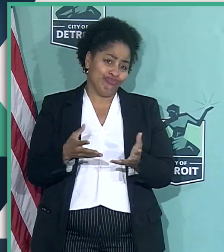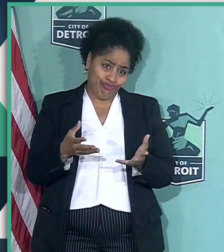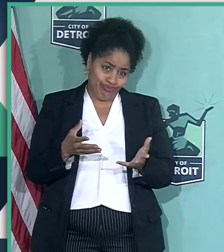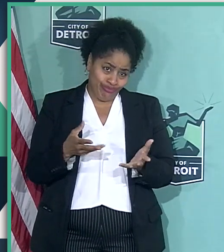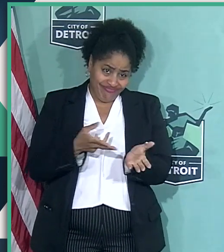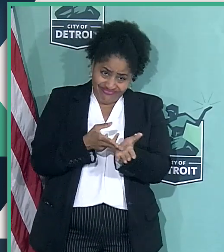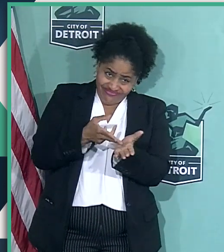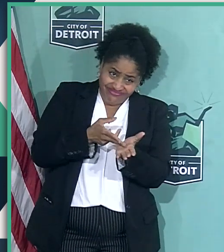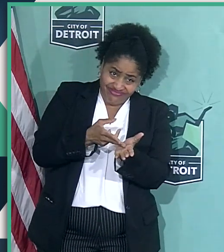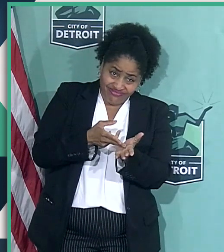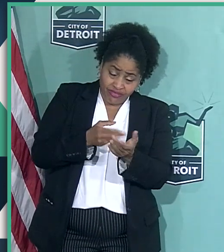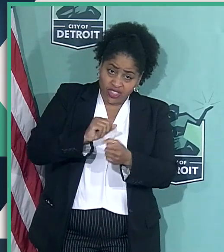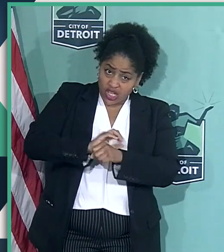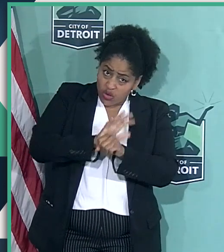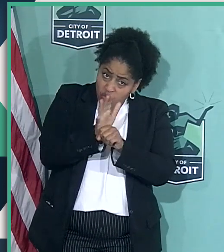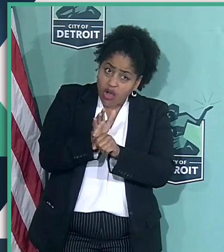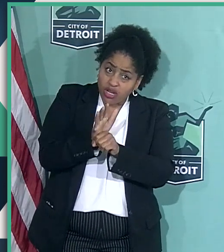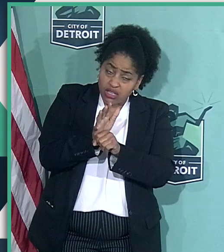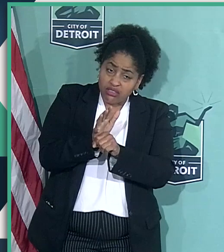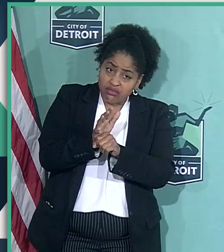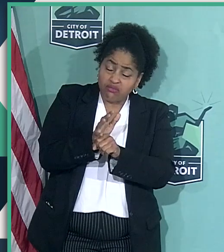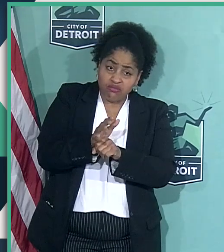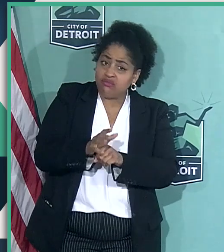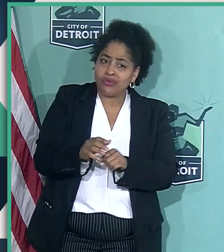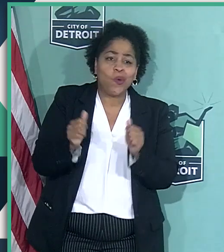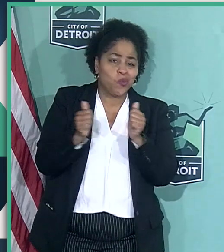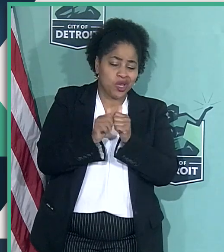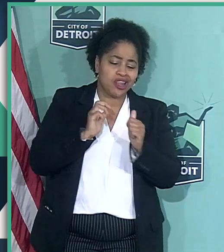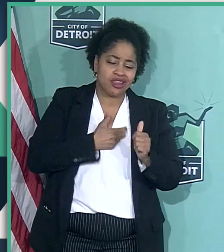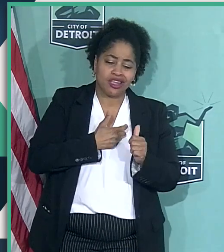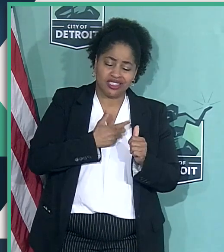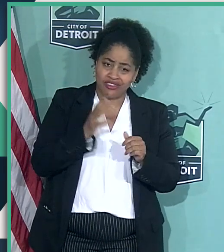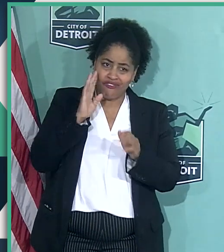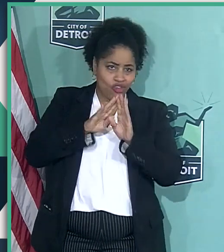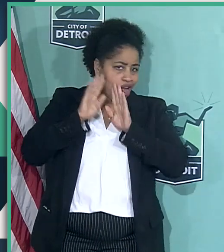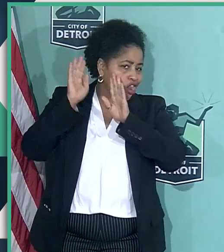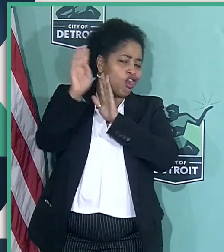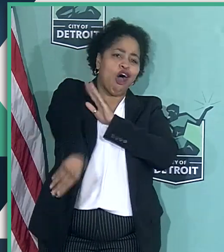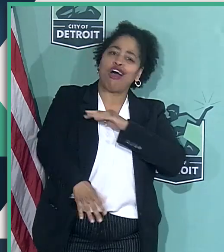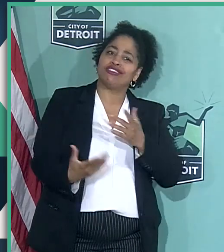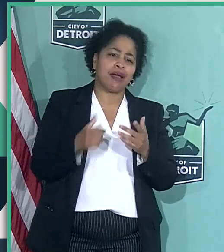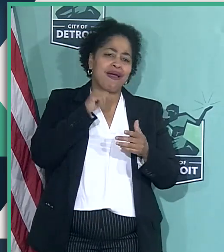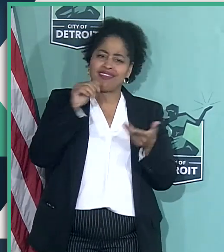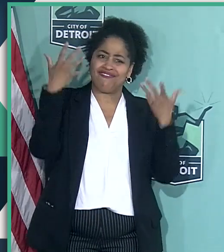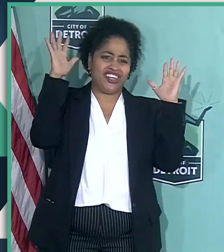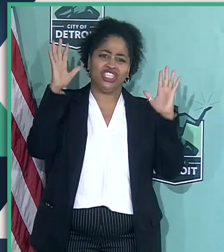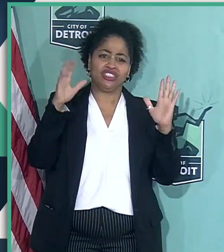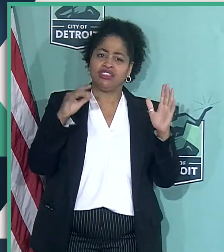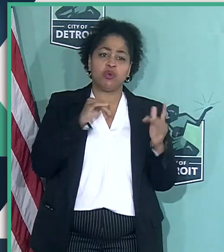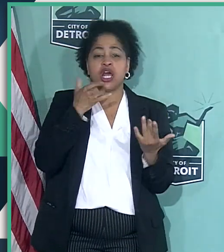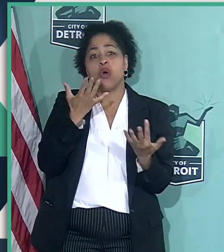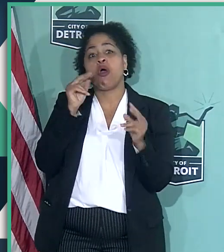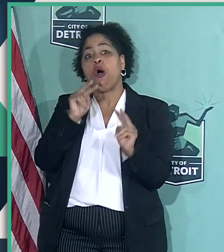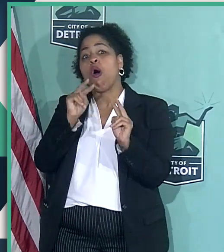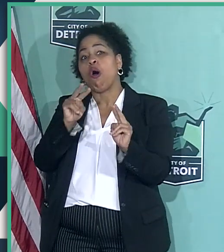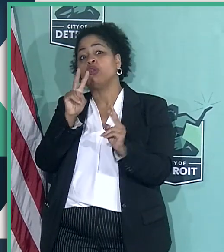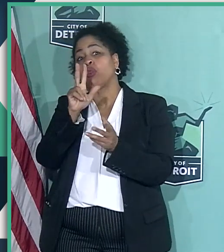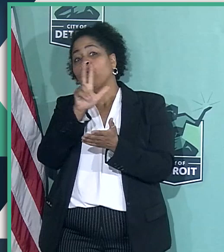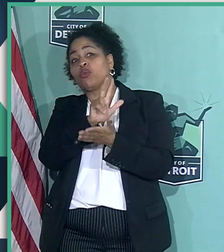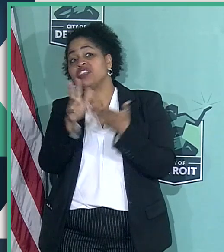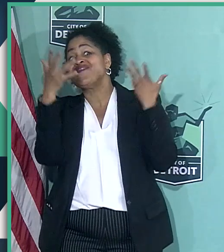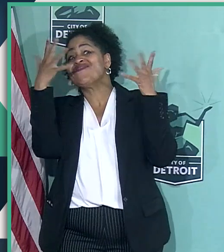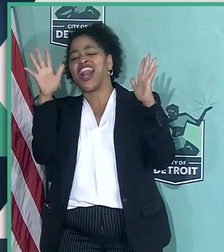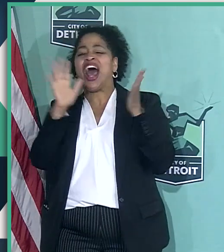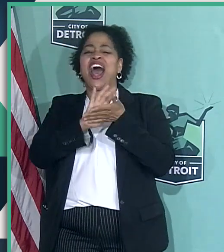is coronavirus is going to be with us for a long time. We're not going to wait this out in two or three weeks, and it's going to be